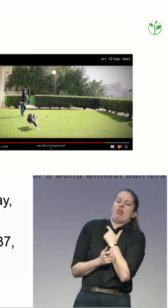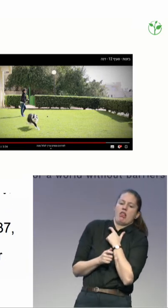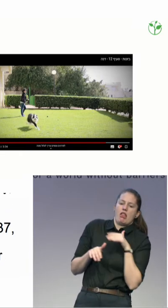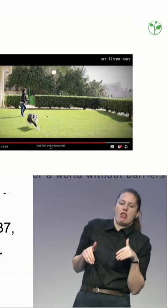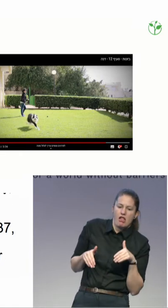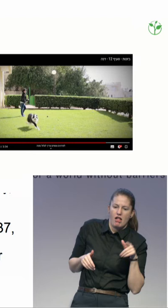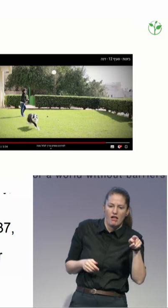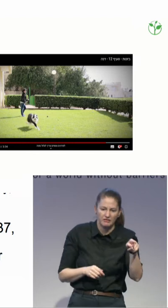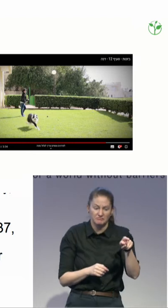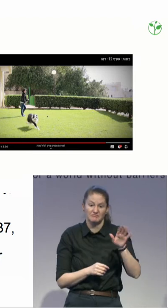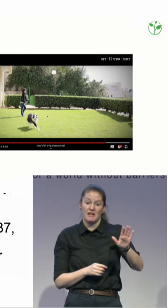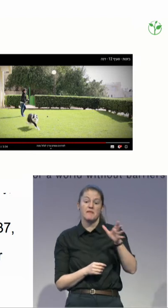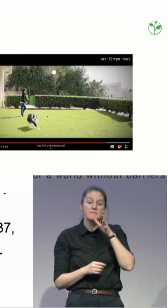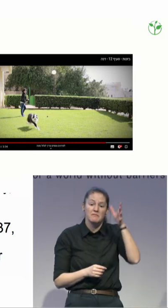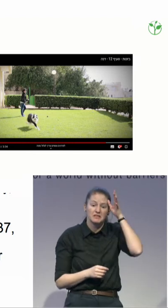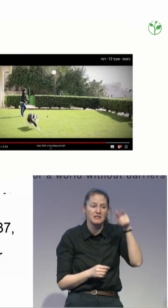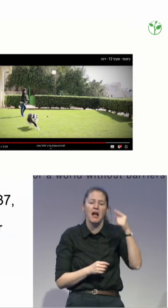thought was the best for her.